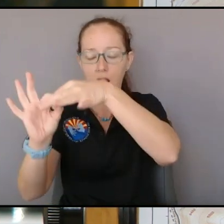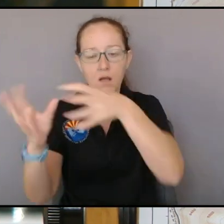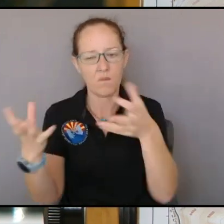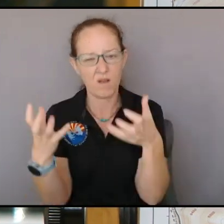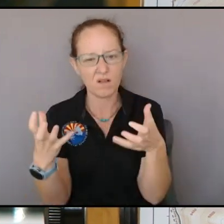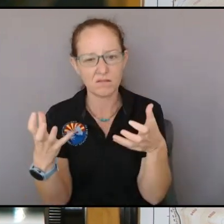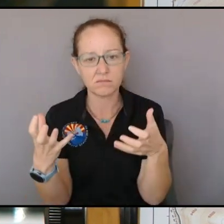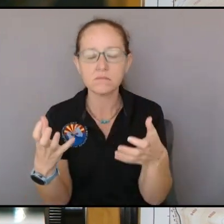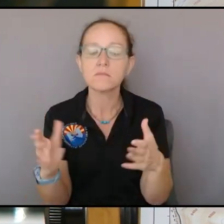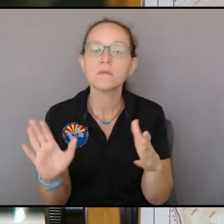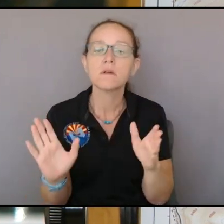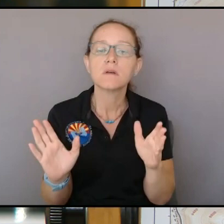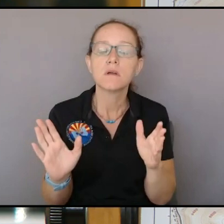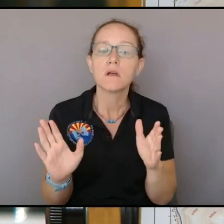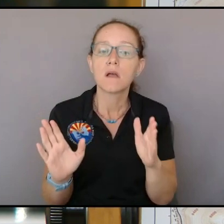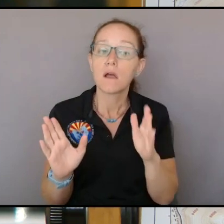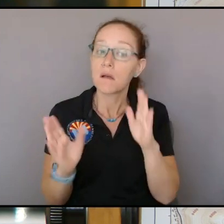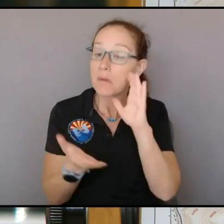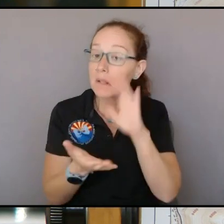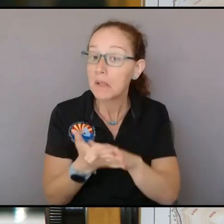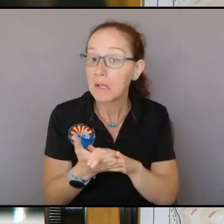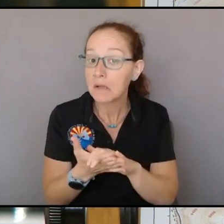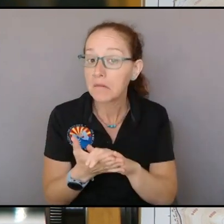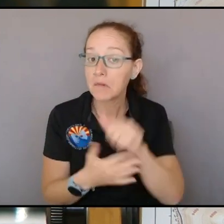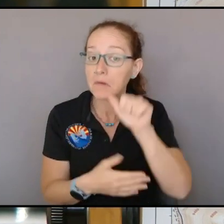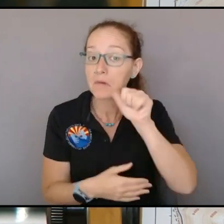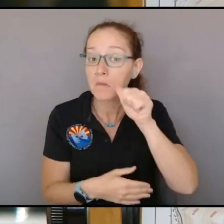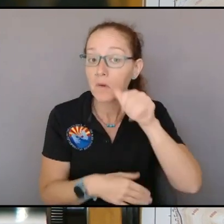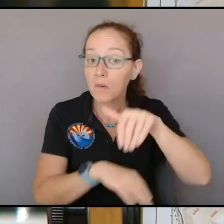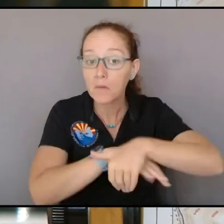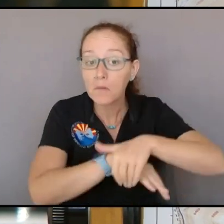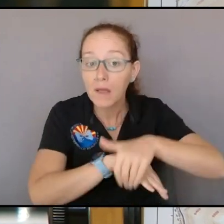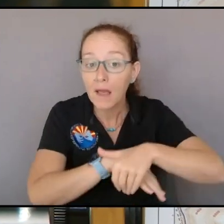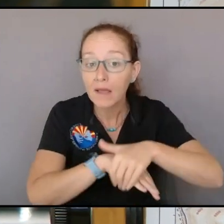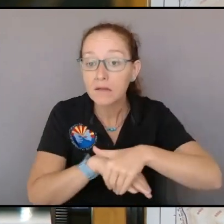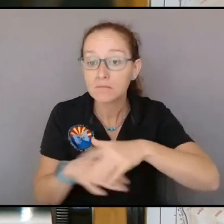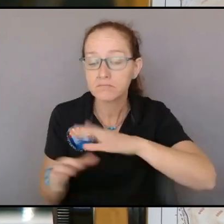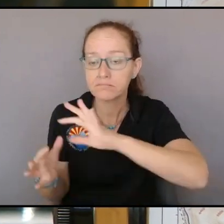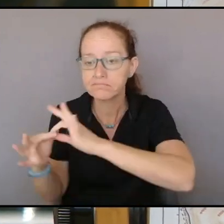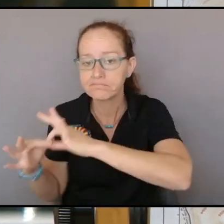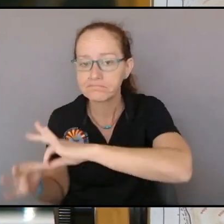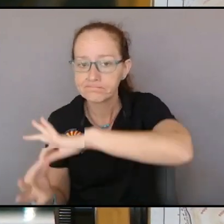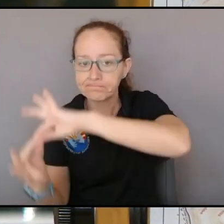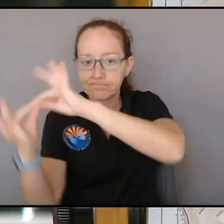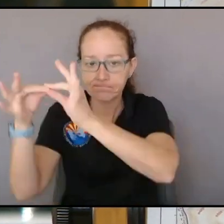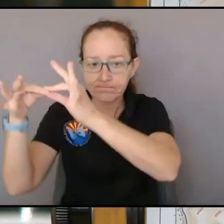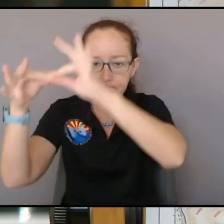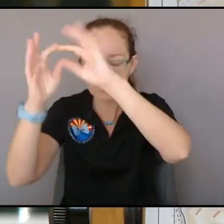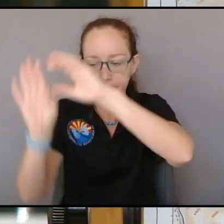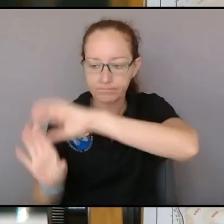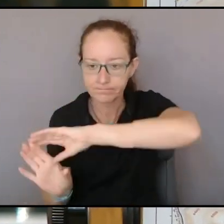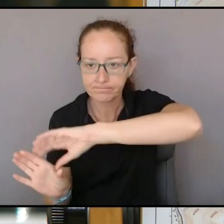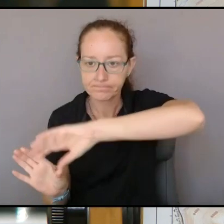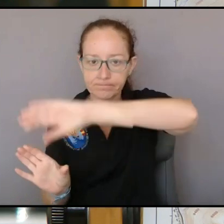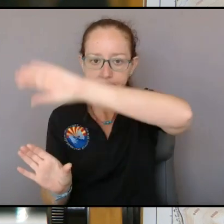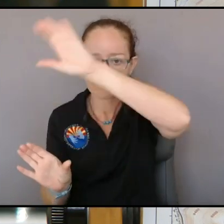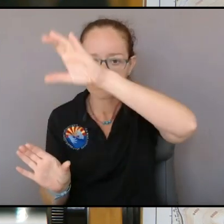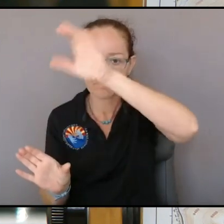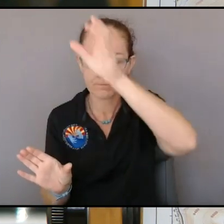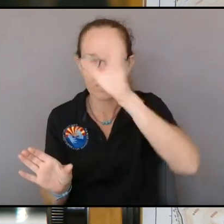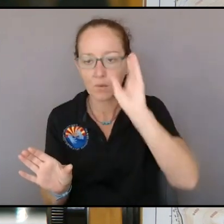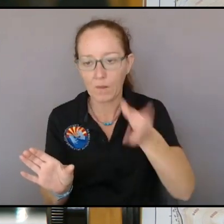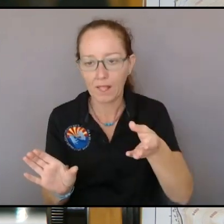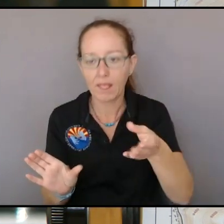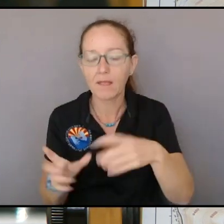of tomorrow we'll be able to get this perimeter tied in and then it's going to be a matter of spending several days getting the rest of these